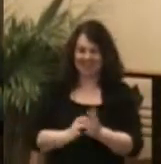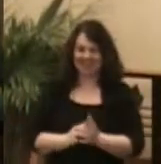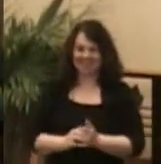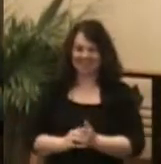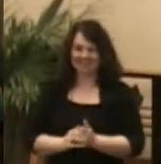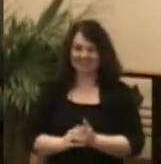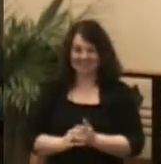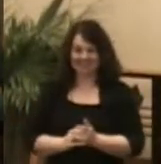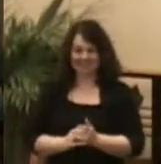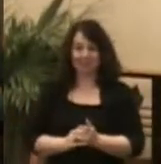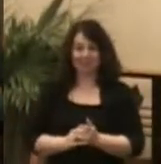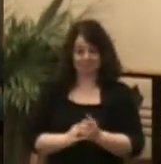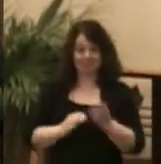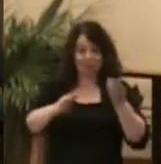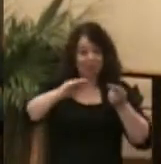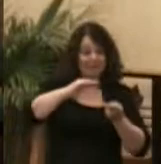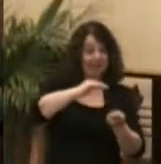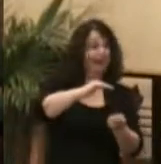put into the tomb.